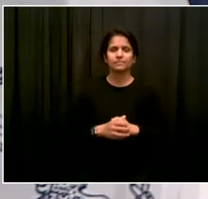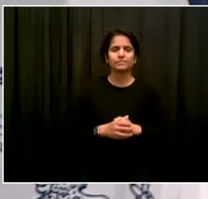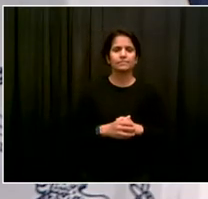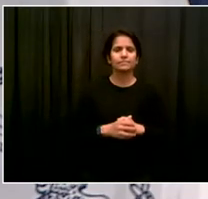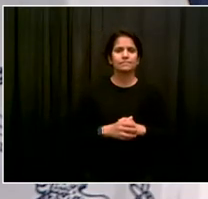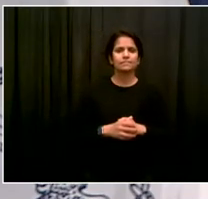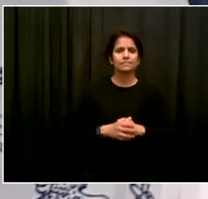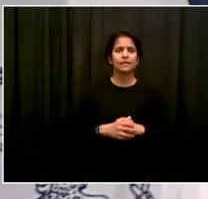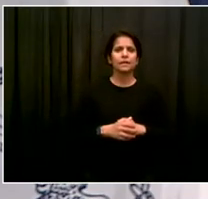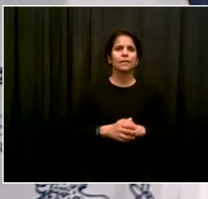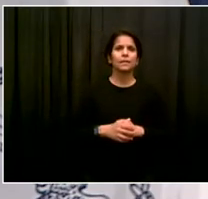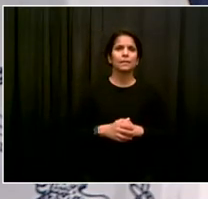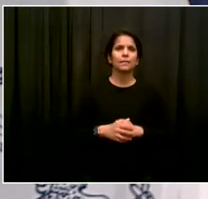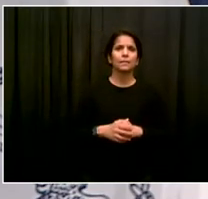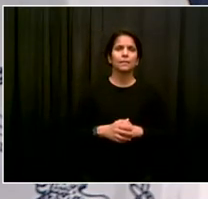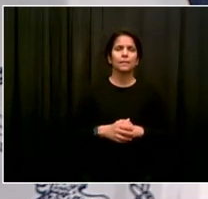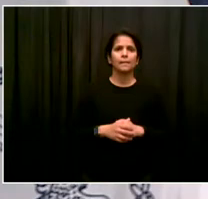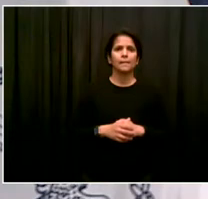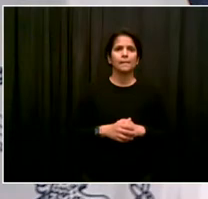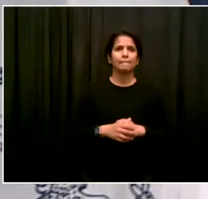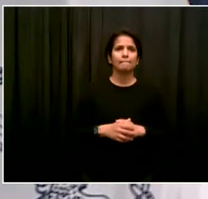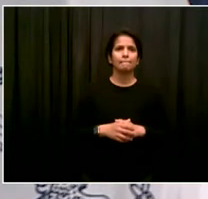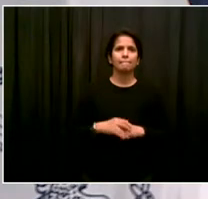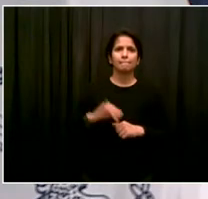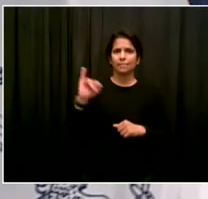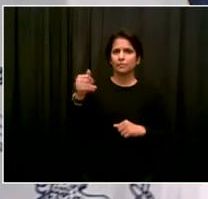The next is Jessica Gould from WNYC.